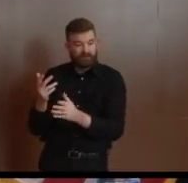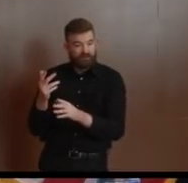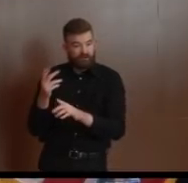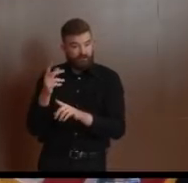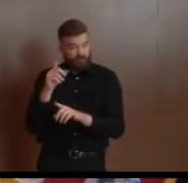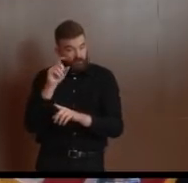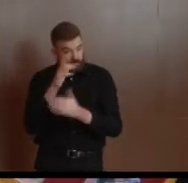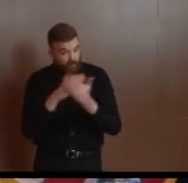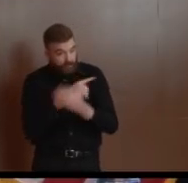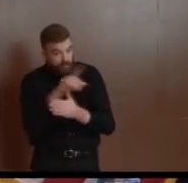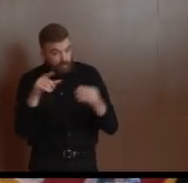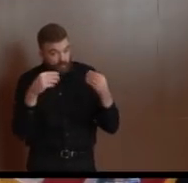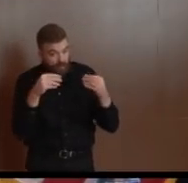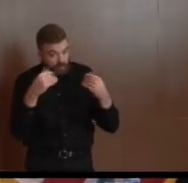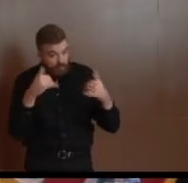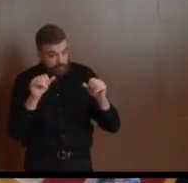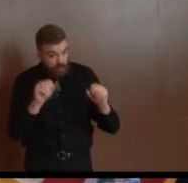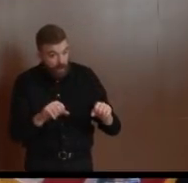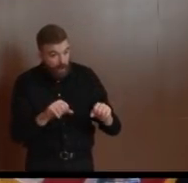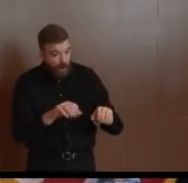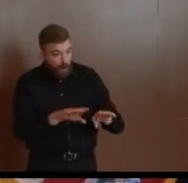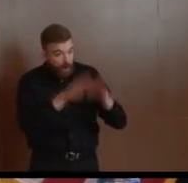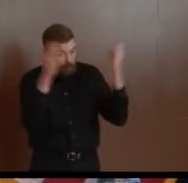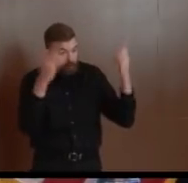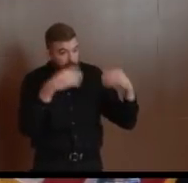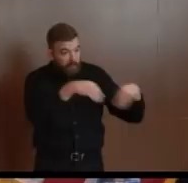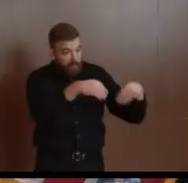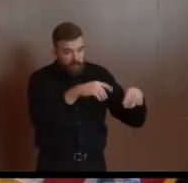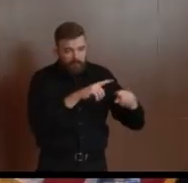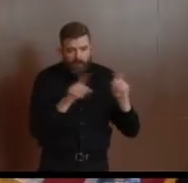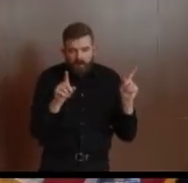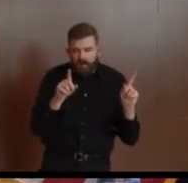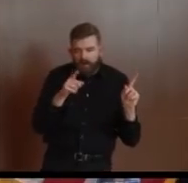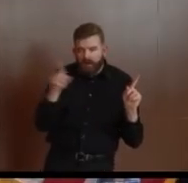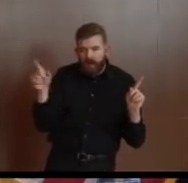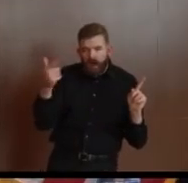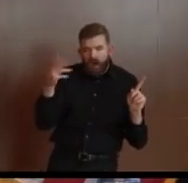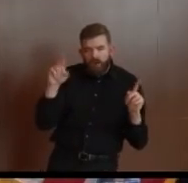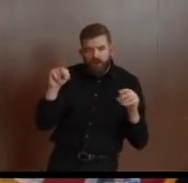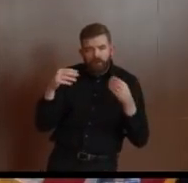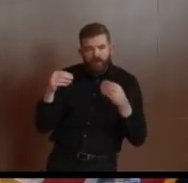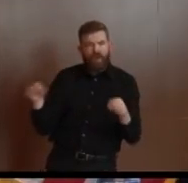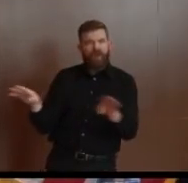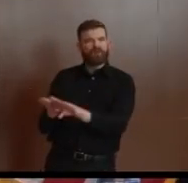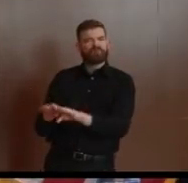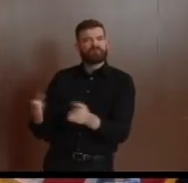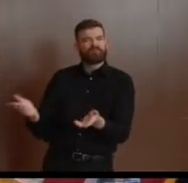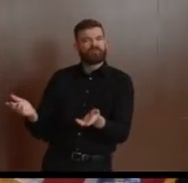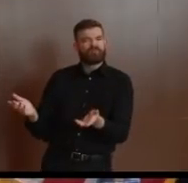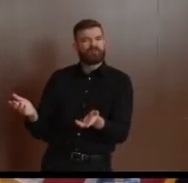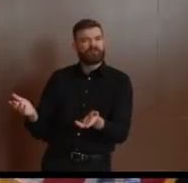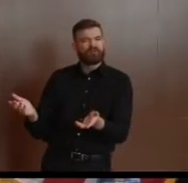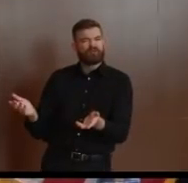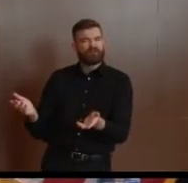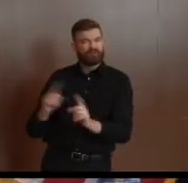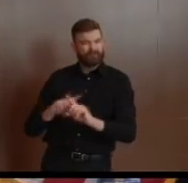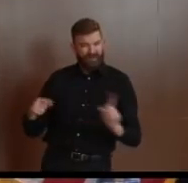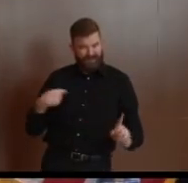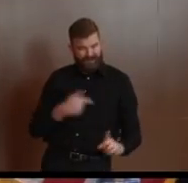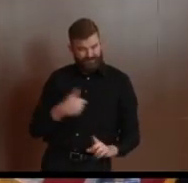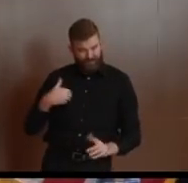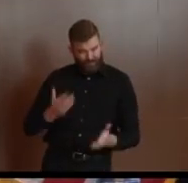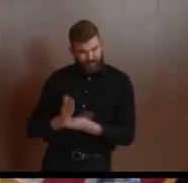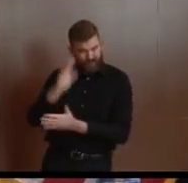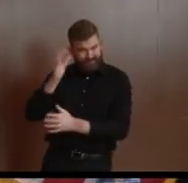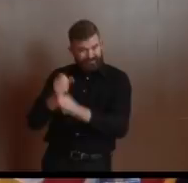a low-income African-American woman saying one woman to, one woman's message to politicians, don't leave me defenseless now. My